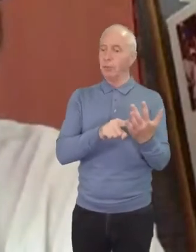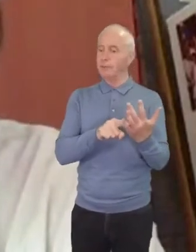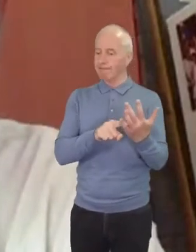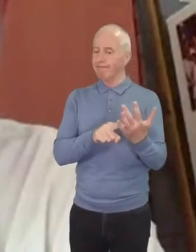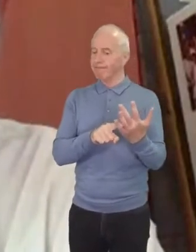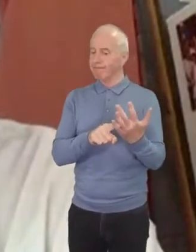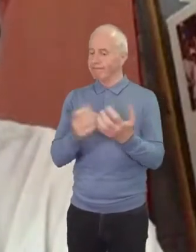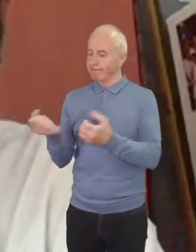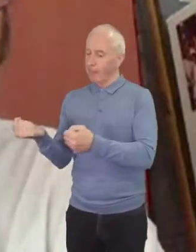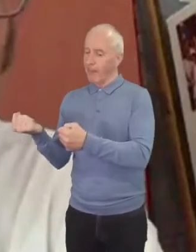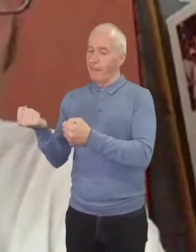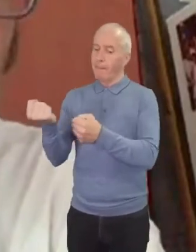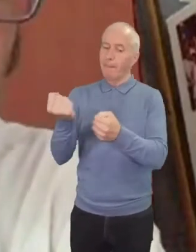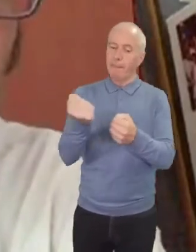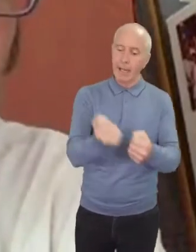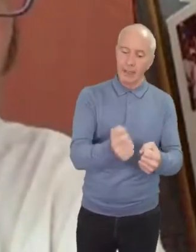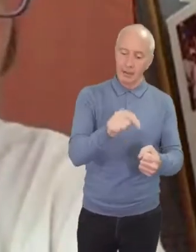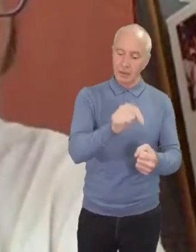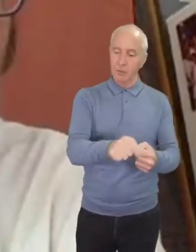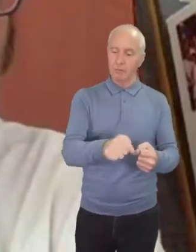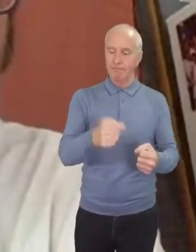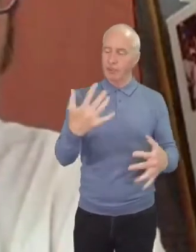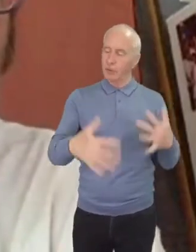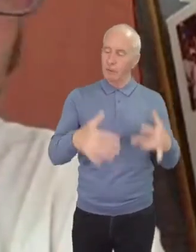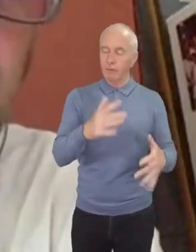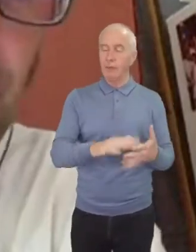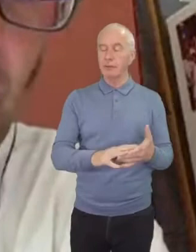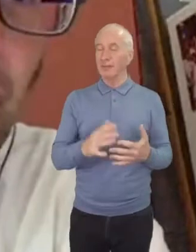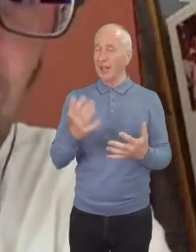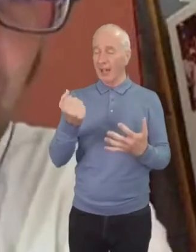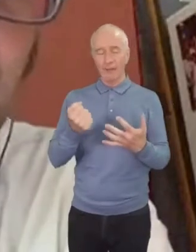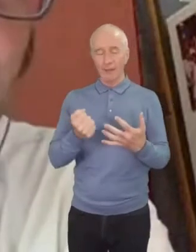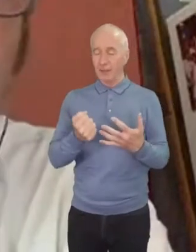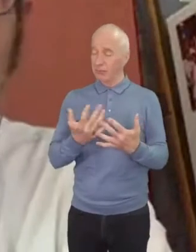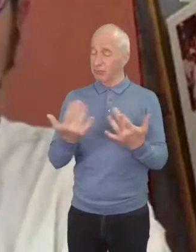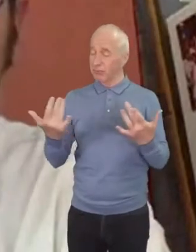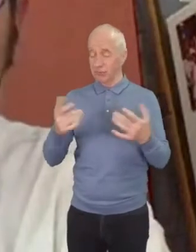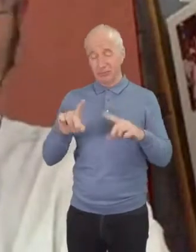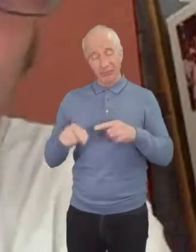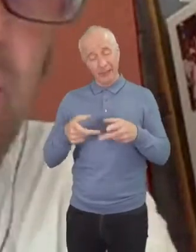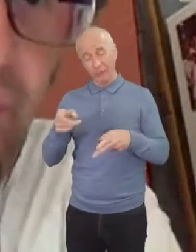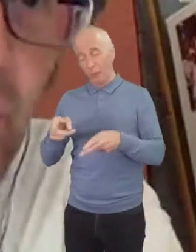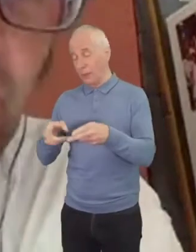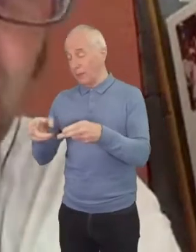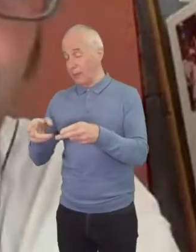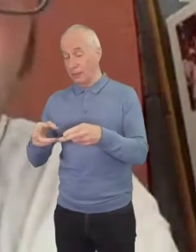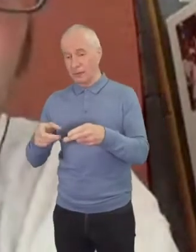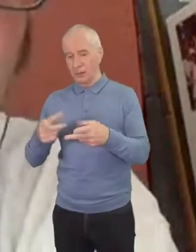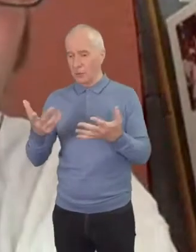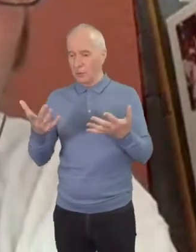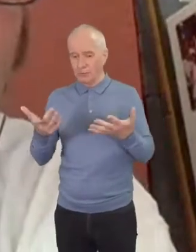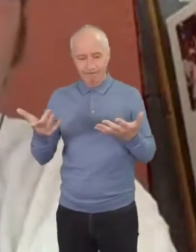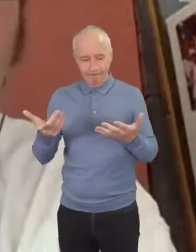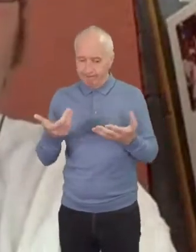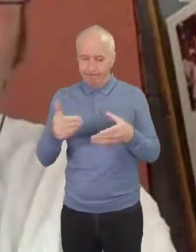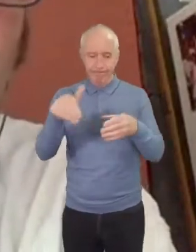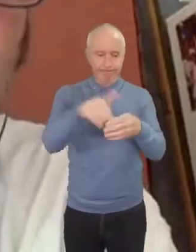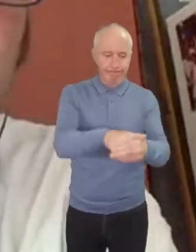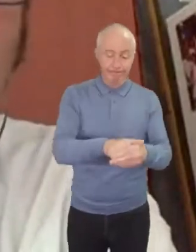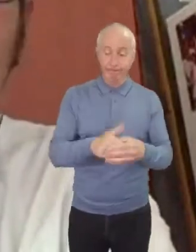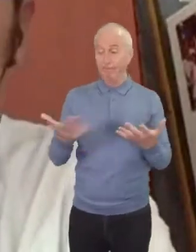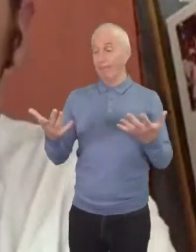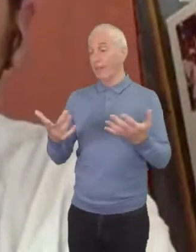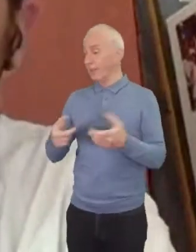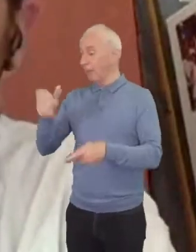um so i think there's a lot of ways to do that um for people of privilege um for white folks i think one of the